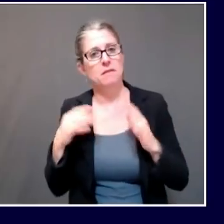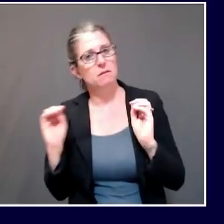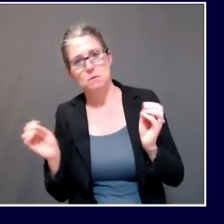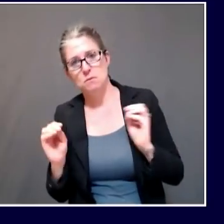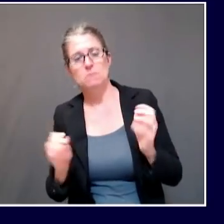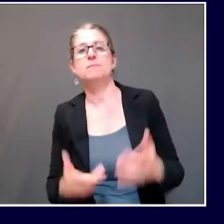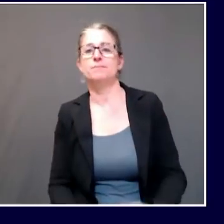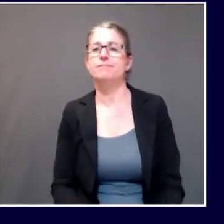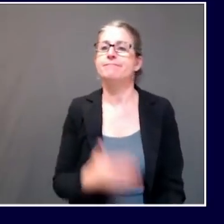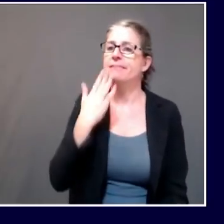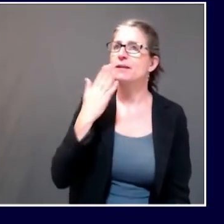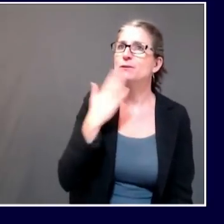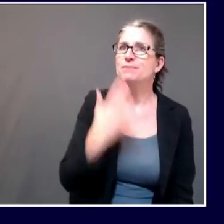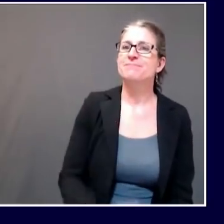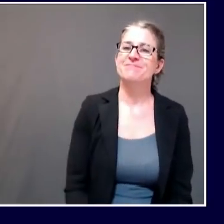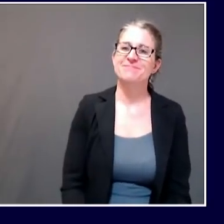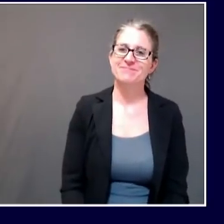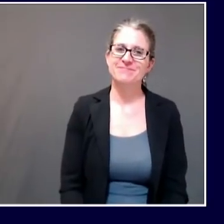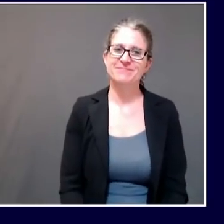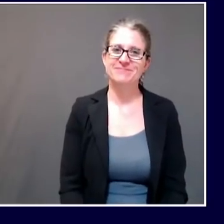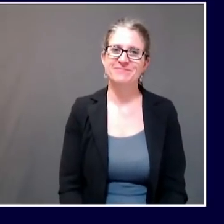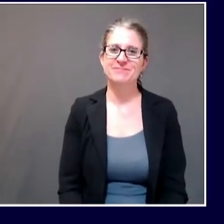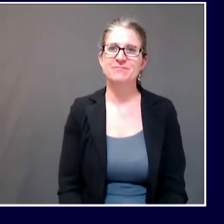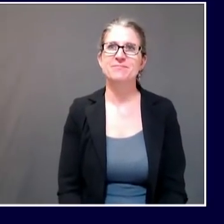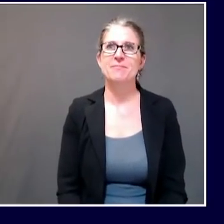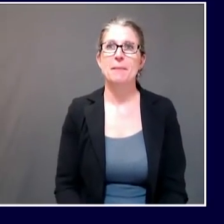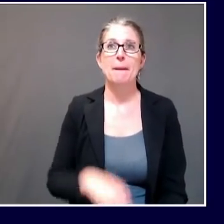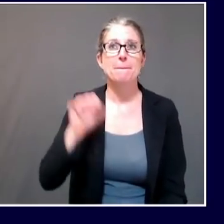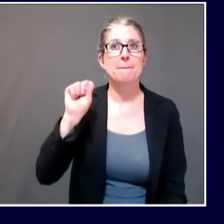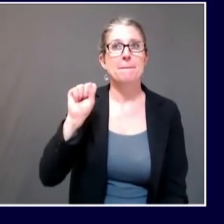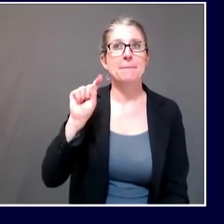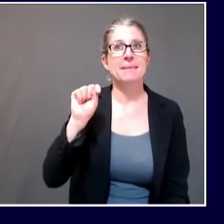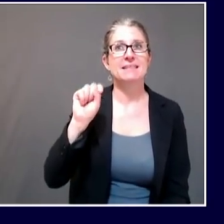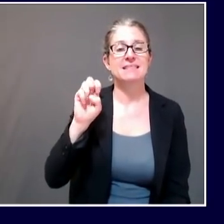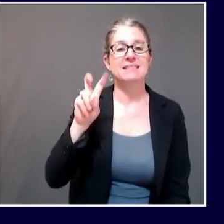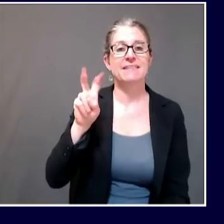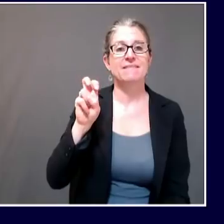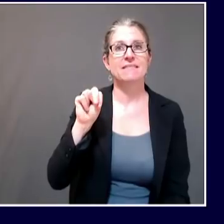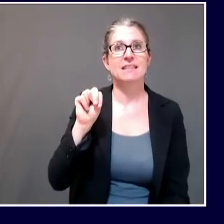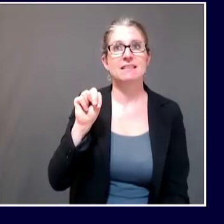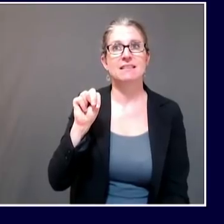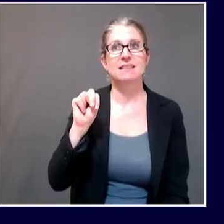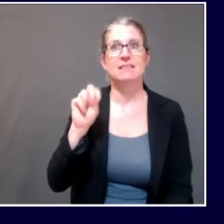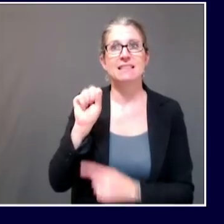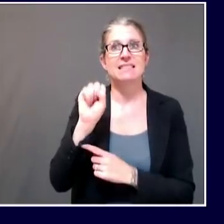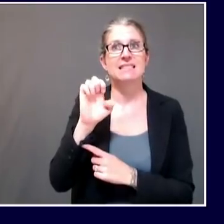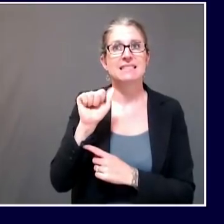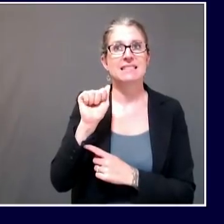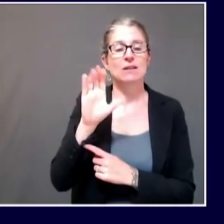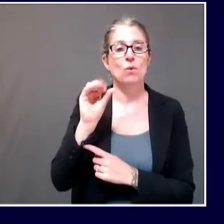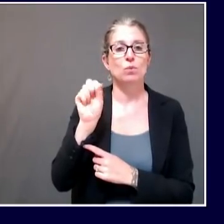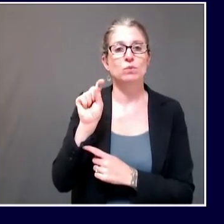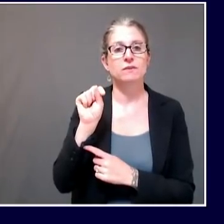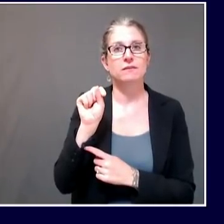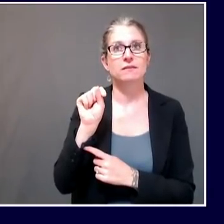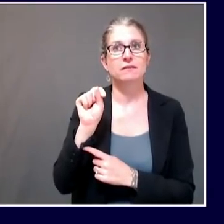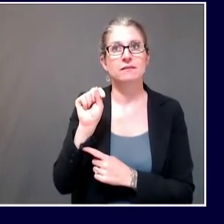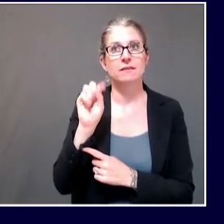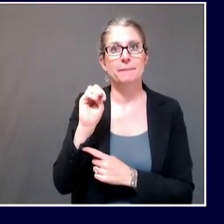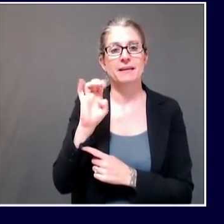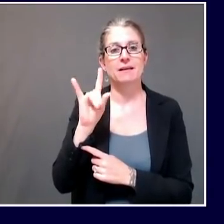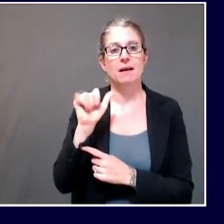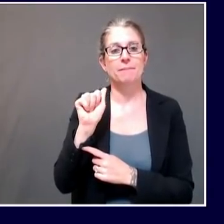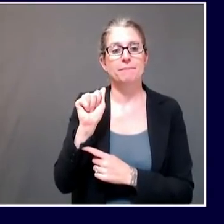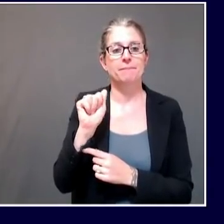turn now to Stephen Porter at Seacoast Media. Thank you, Dr. Shaw. I had a follow-up question about enforcement related